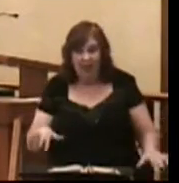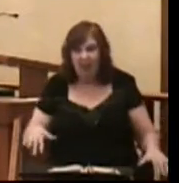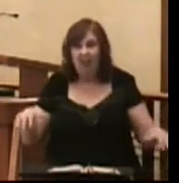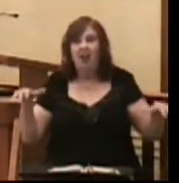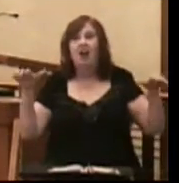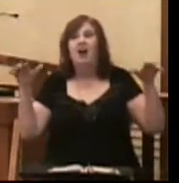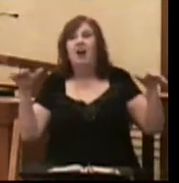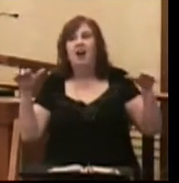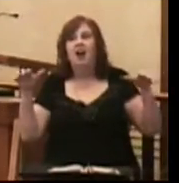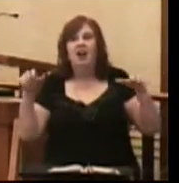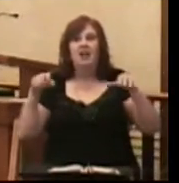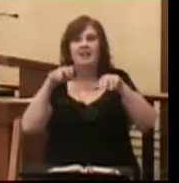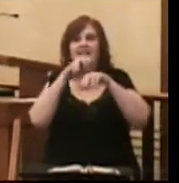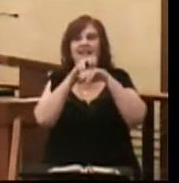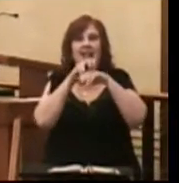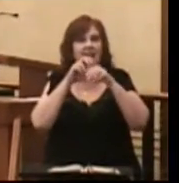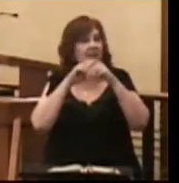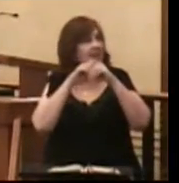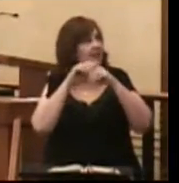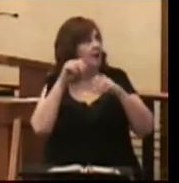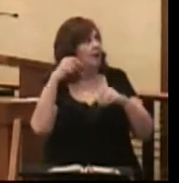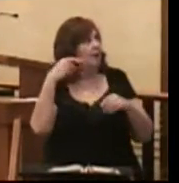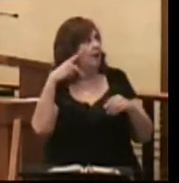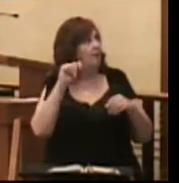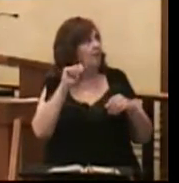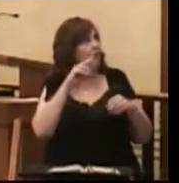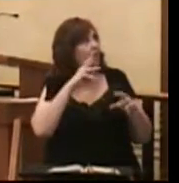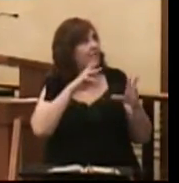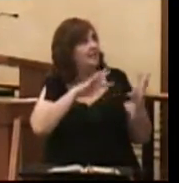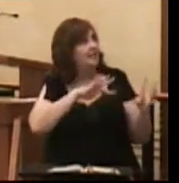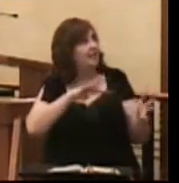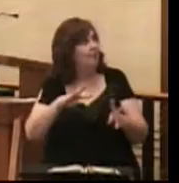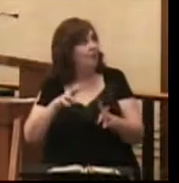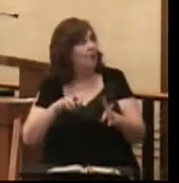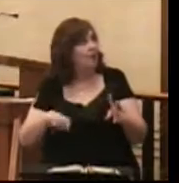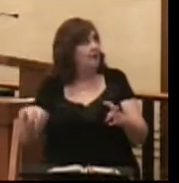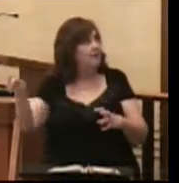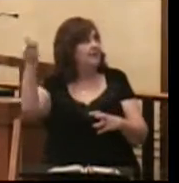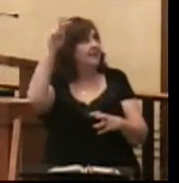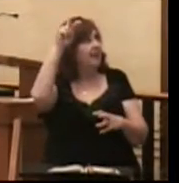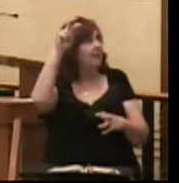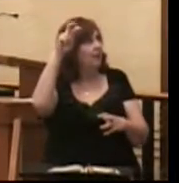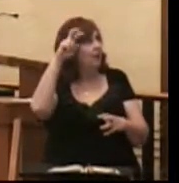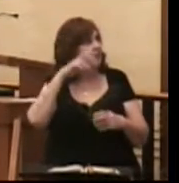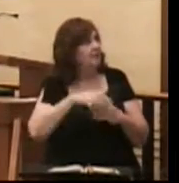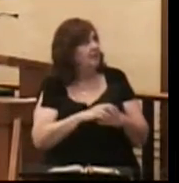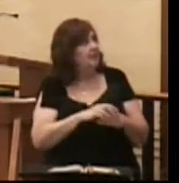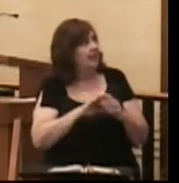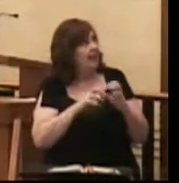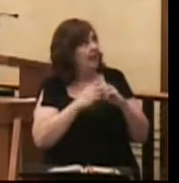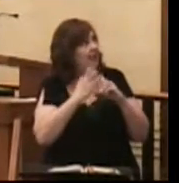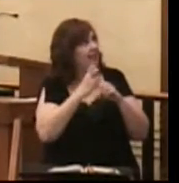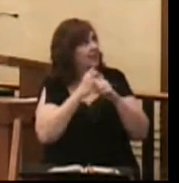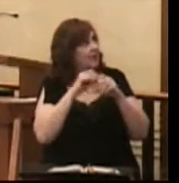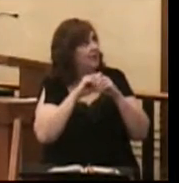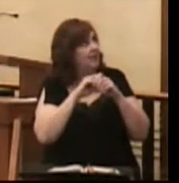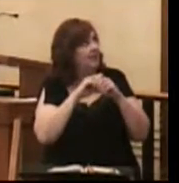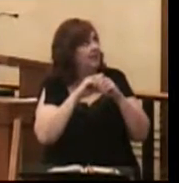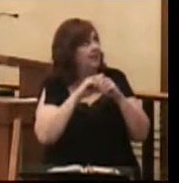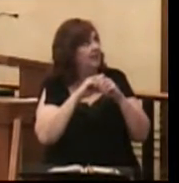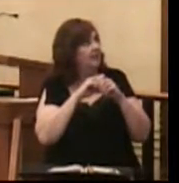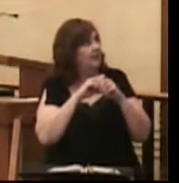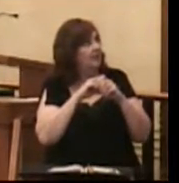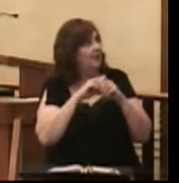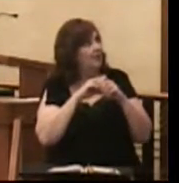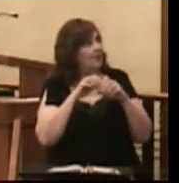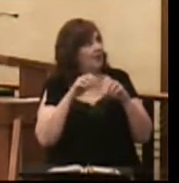And we stayed on the first floor of the apartments. And water just started coming in, so we went to the second floor. And so how did they get you in that basket? We